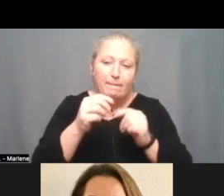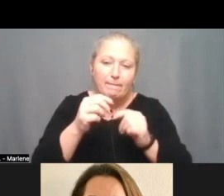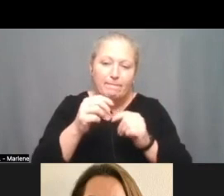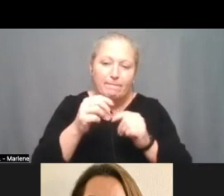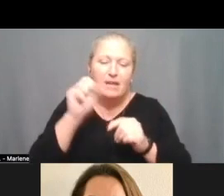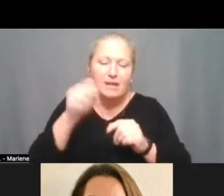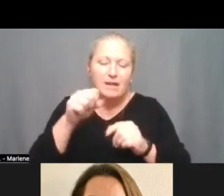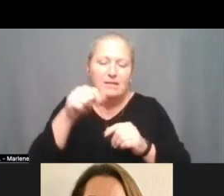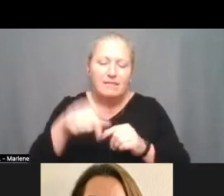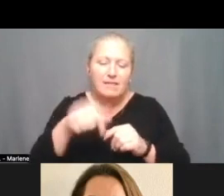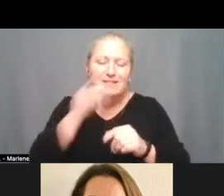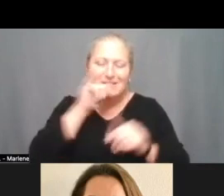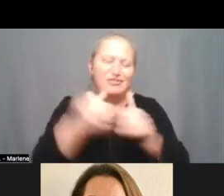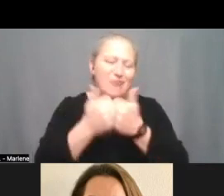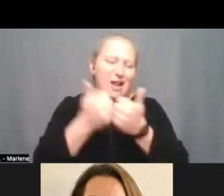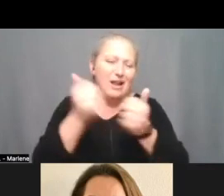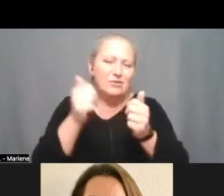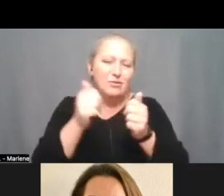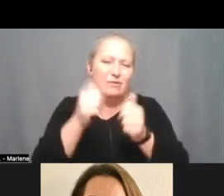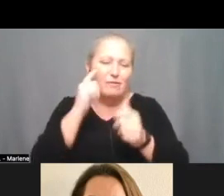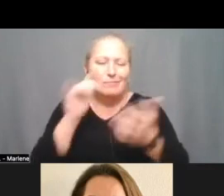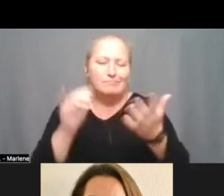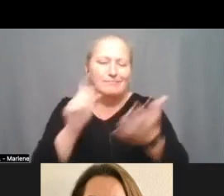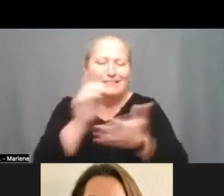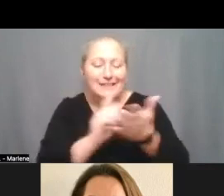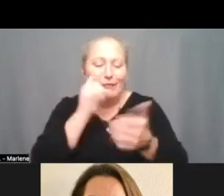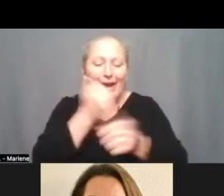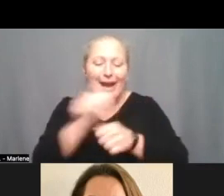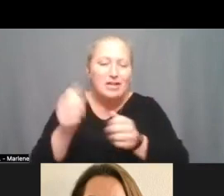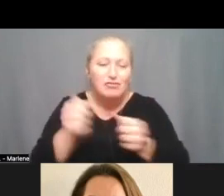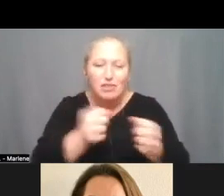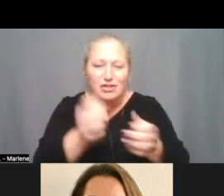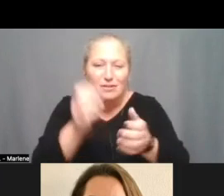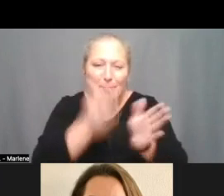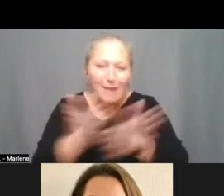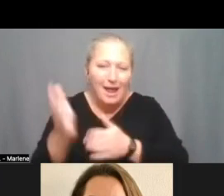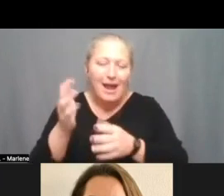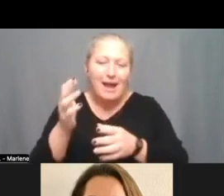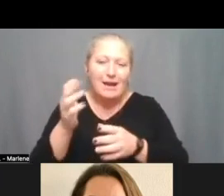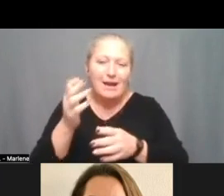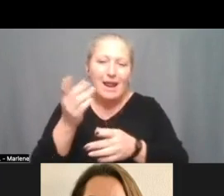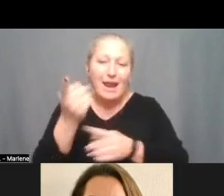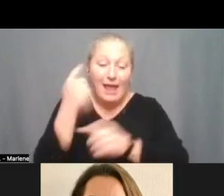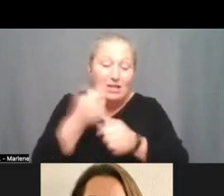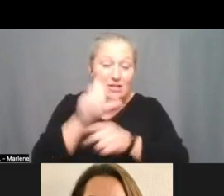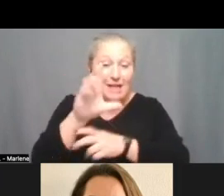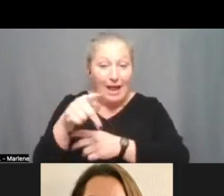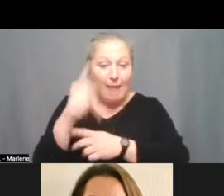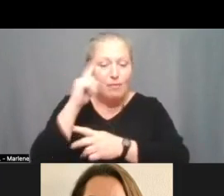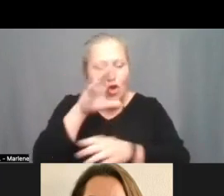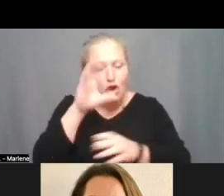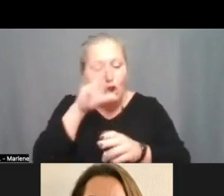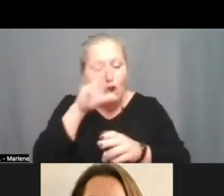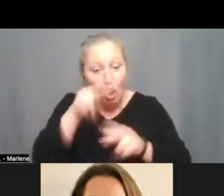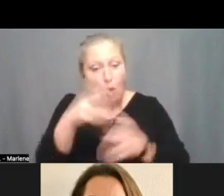challenge with the design of any strategic plan we wanted um in last year's lcap to have an equity focus to set